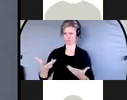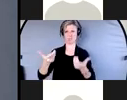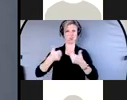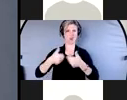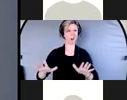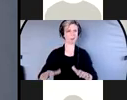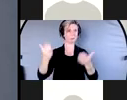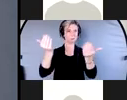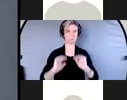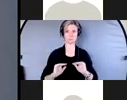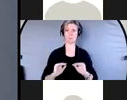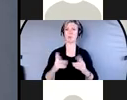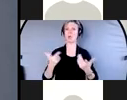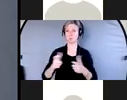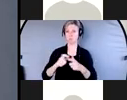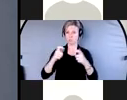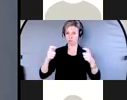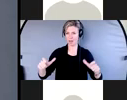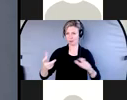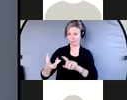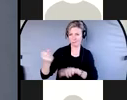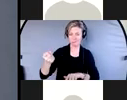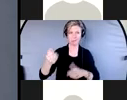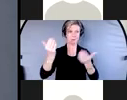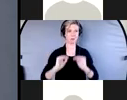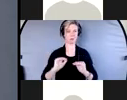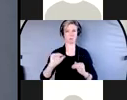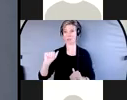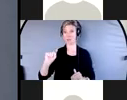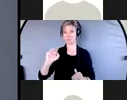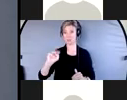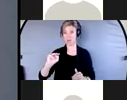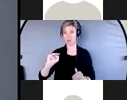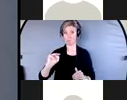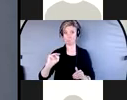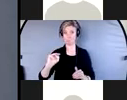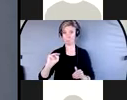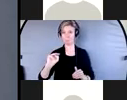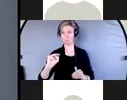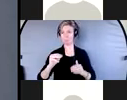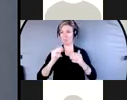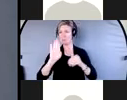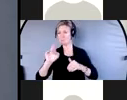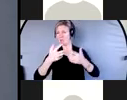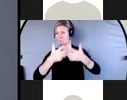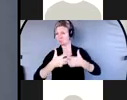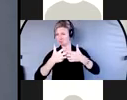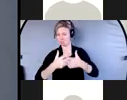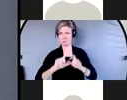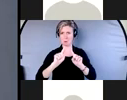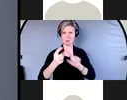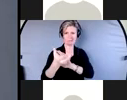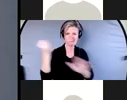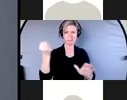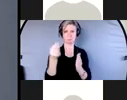going to the ATM without, you know, taking large money, sums of money. I always ask individuals, seniors,